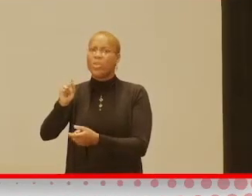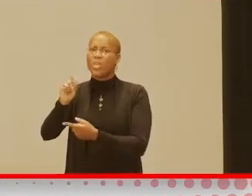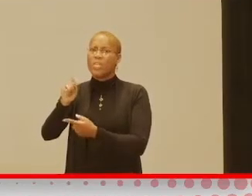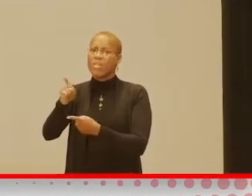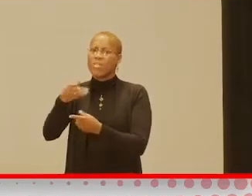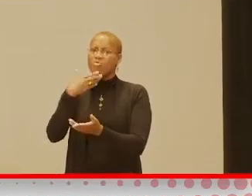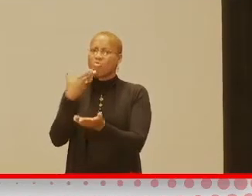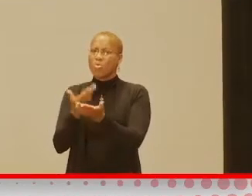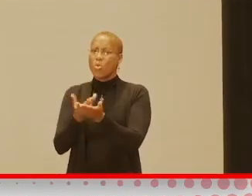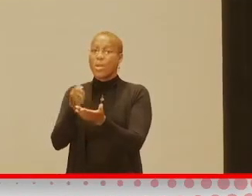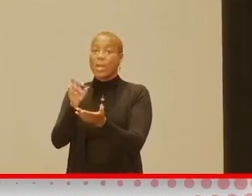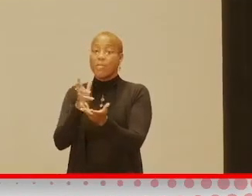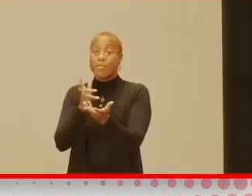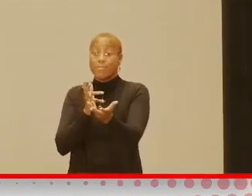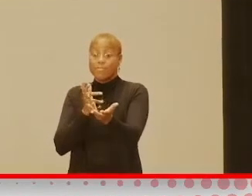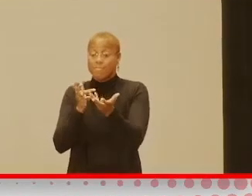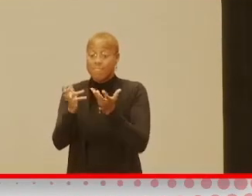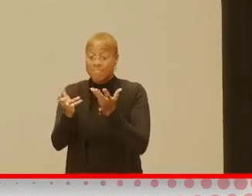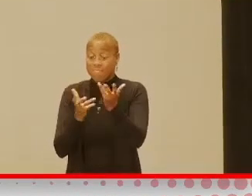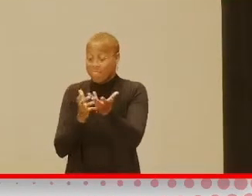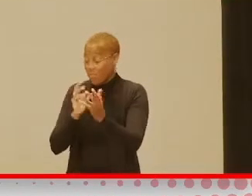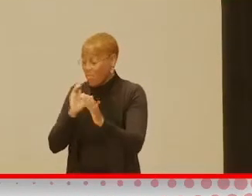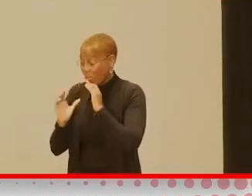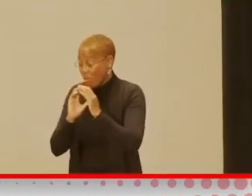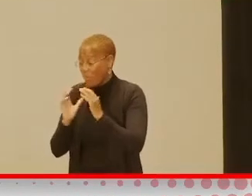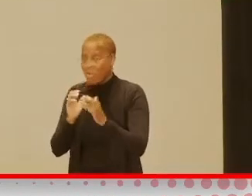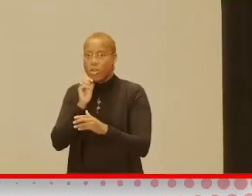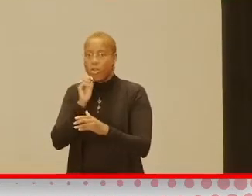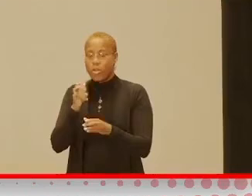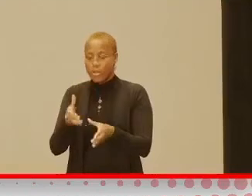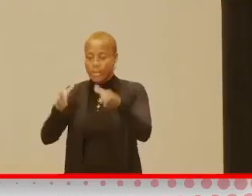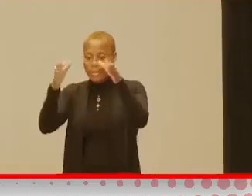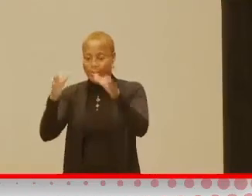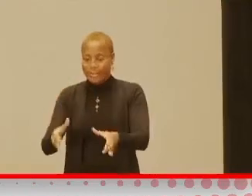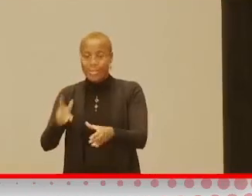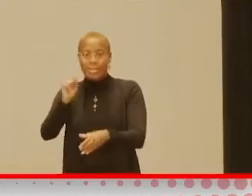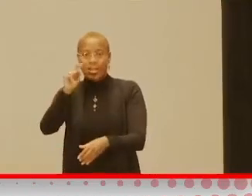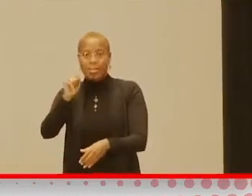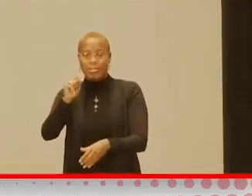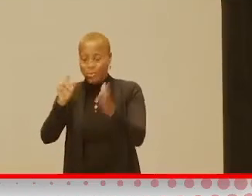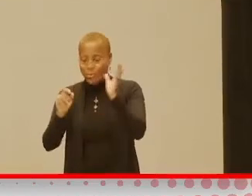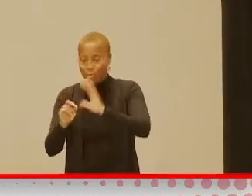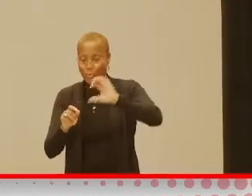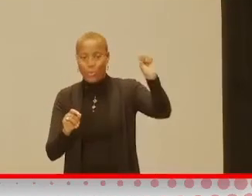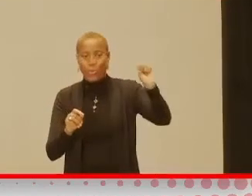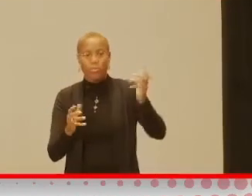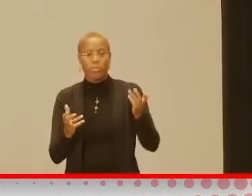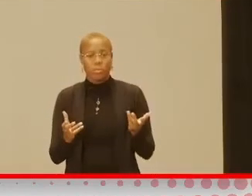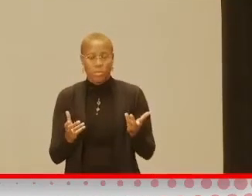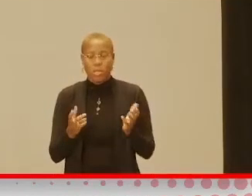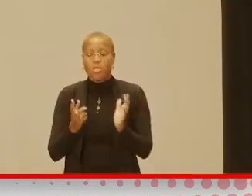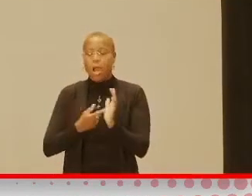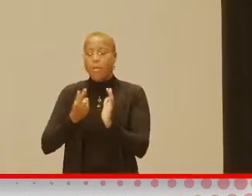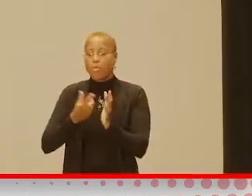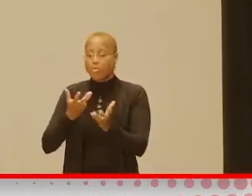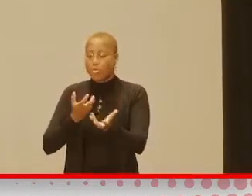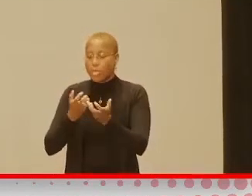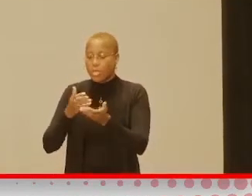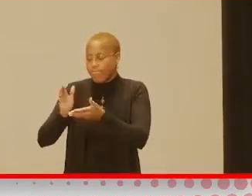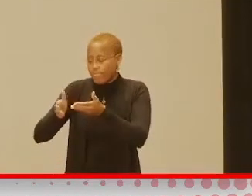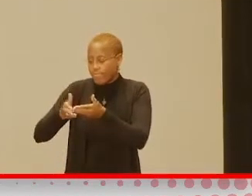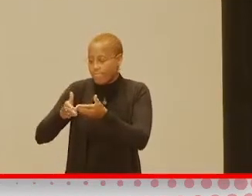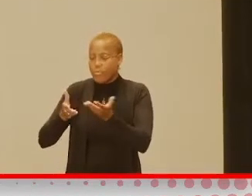good if you're engaged in your child in a conversation. Don't just sit them in front of a screen or TV. Sometimes, you you need to get things done,